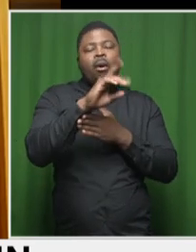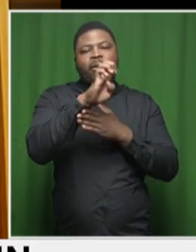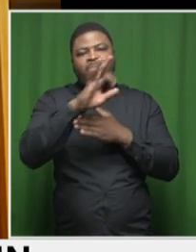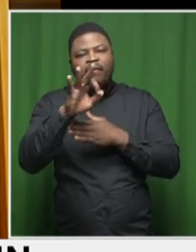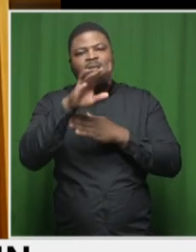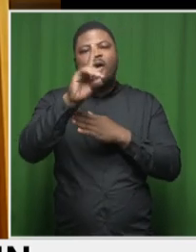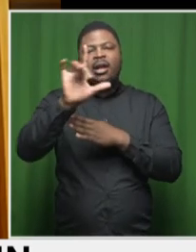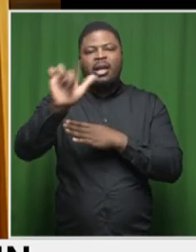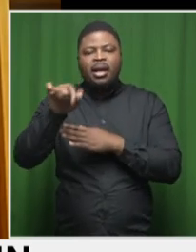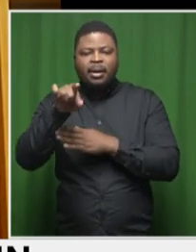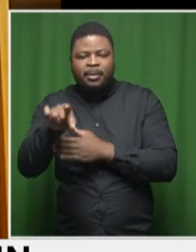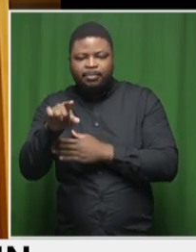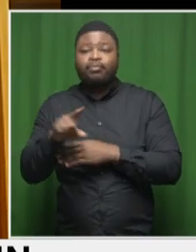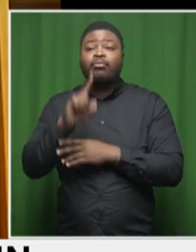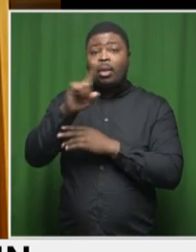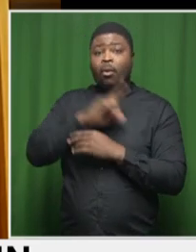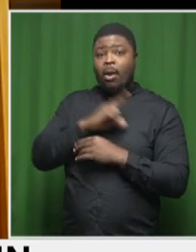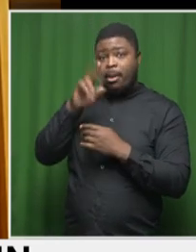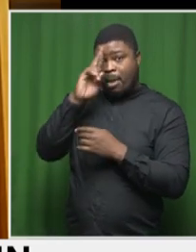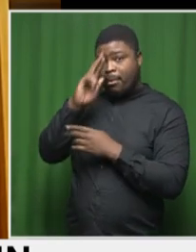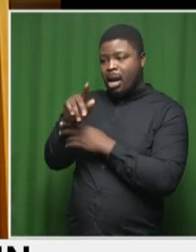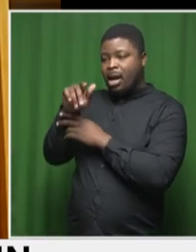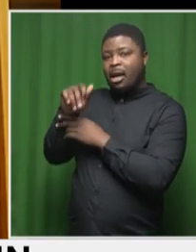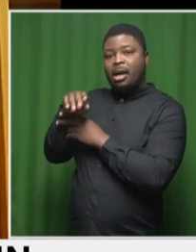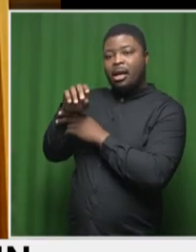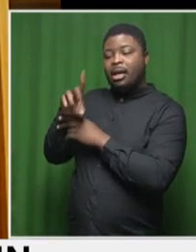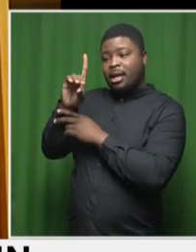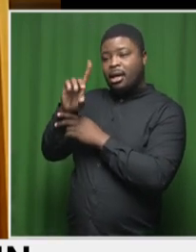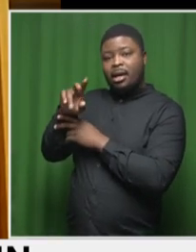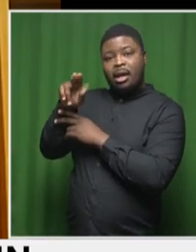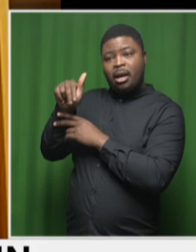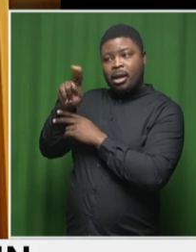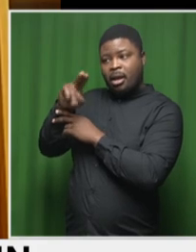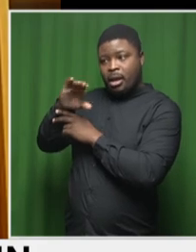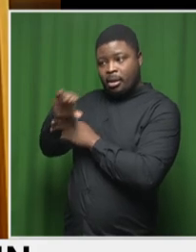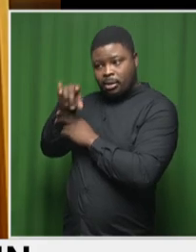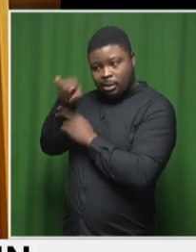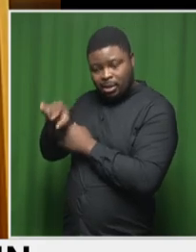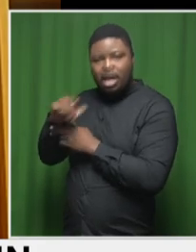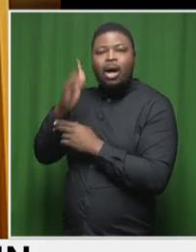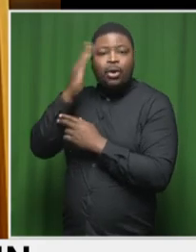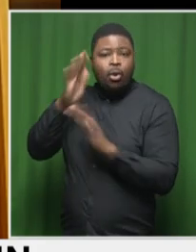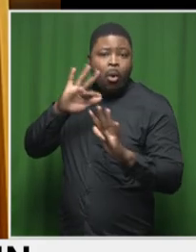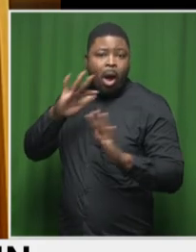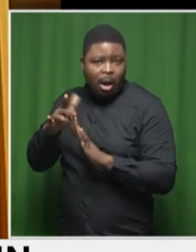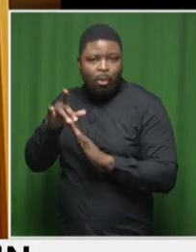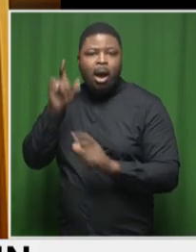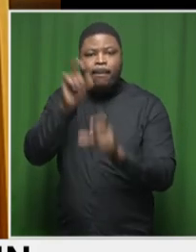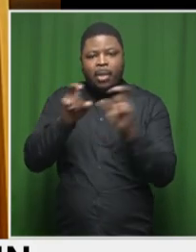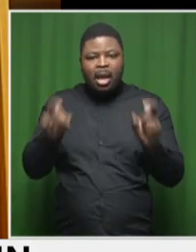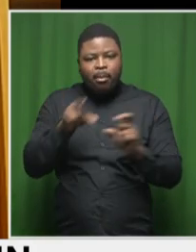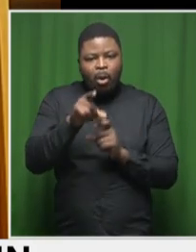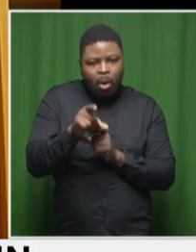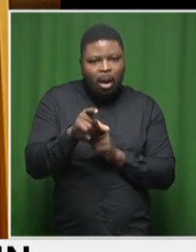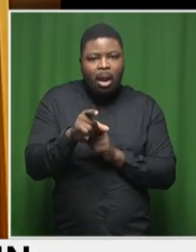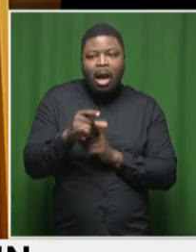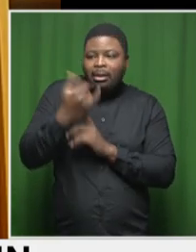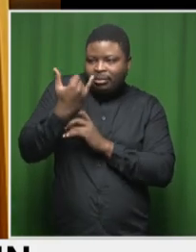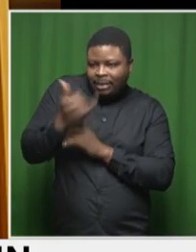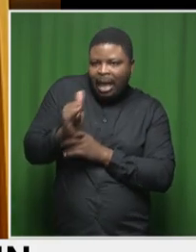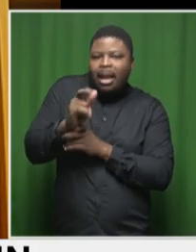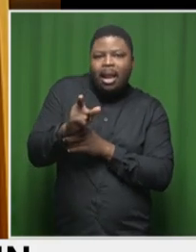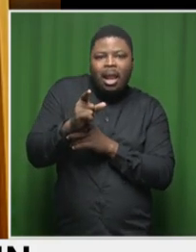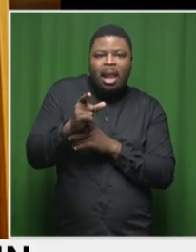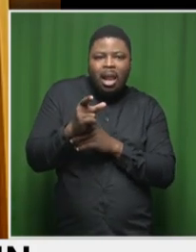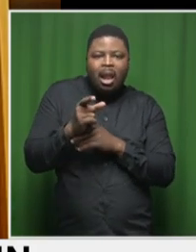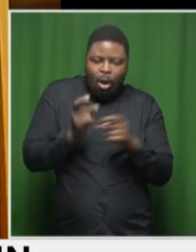where the African national Congress, despite all the challenges that it is facing, is still maintaining, maintaining its stronghold,